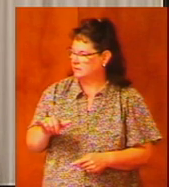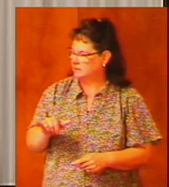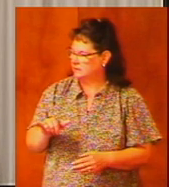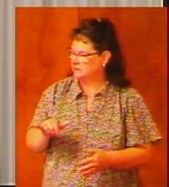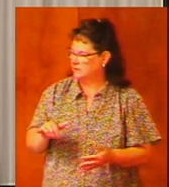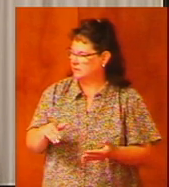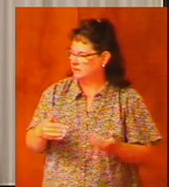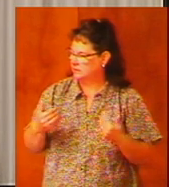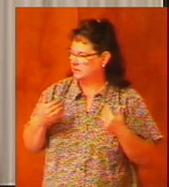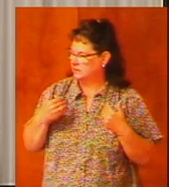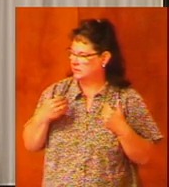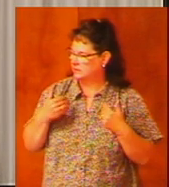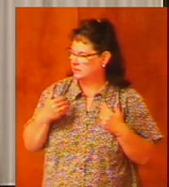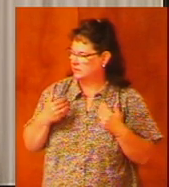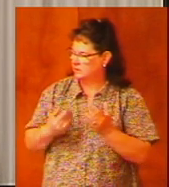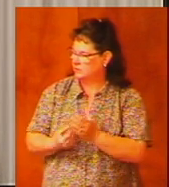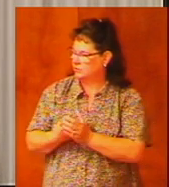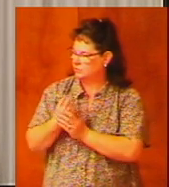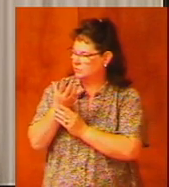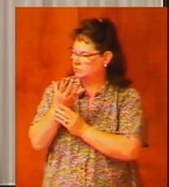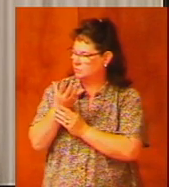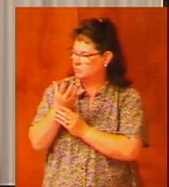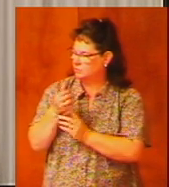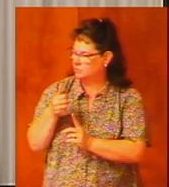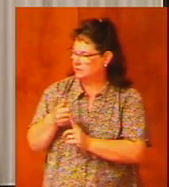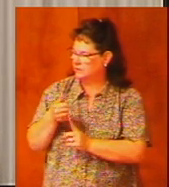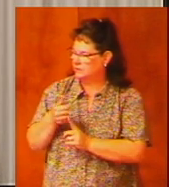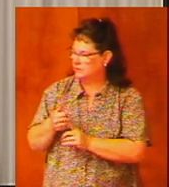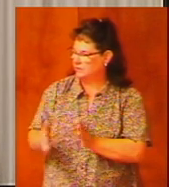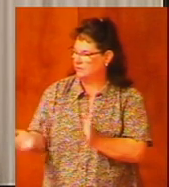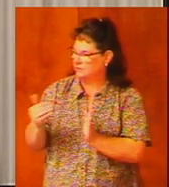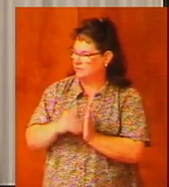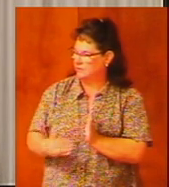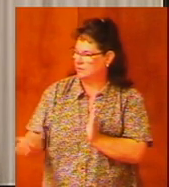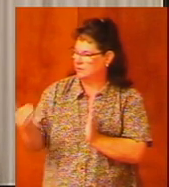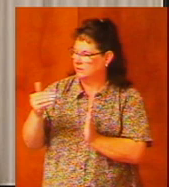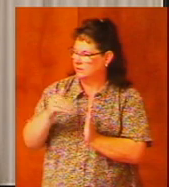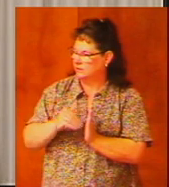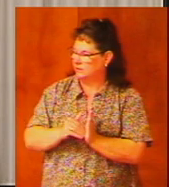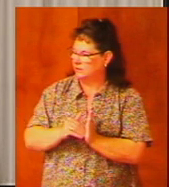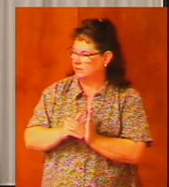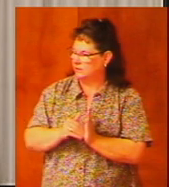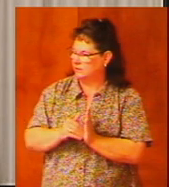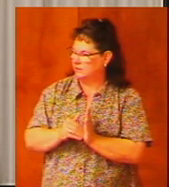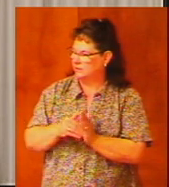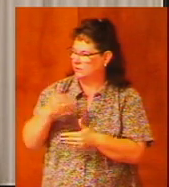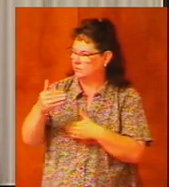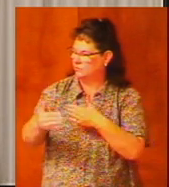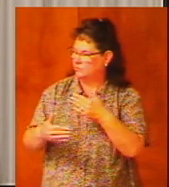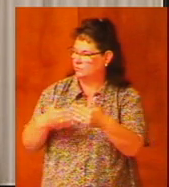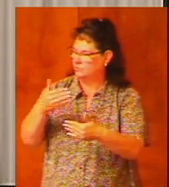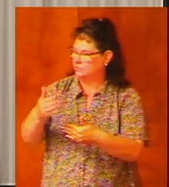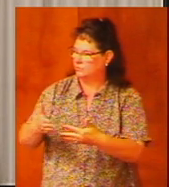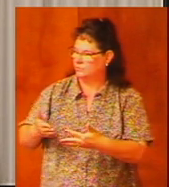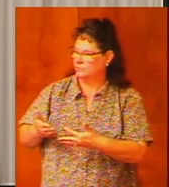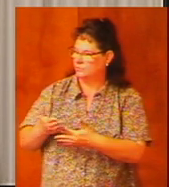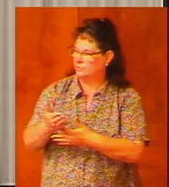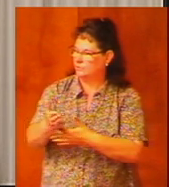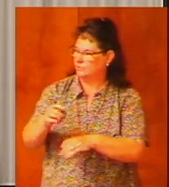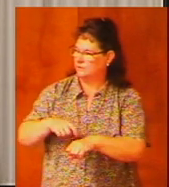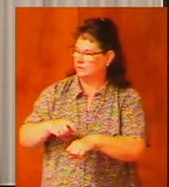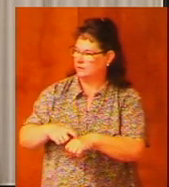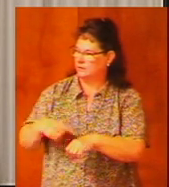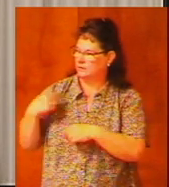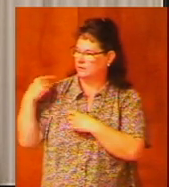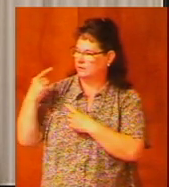has manifested itself time and time again down through the centuries since